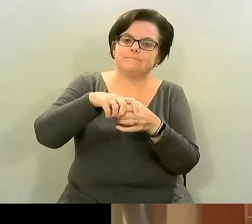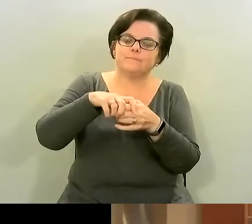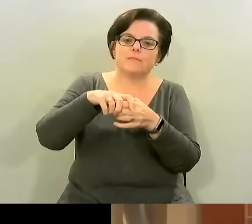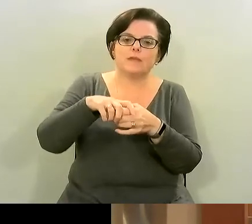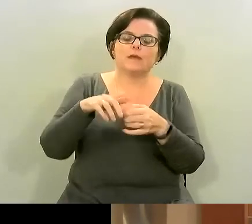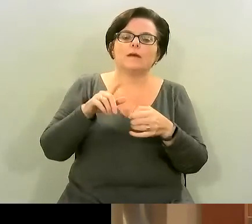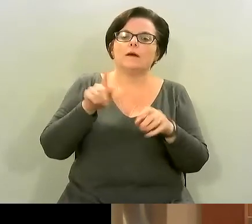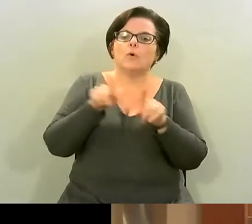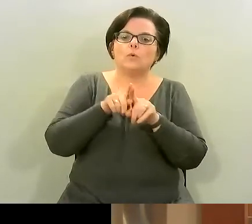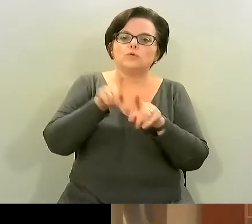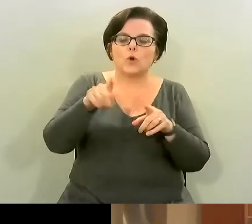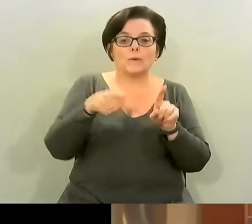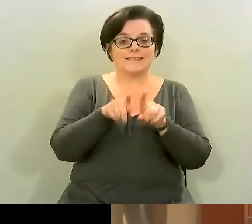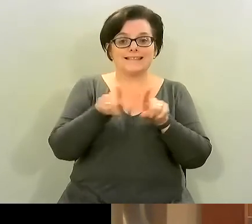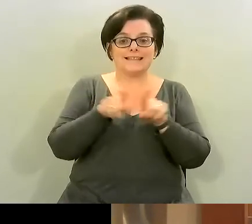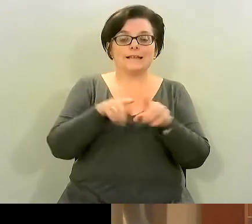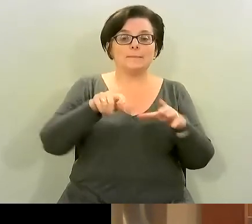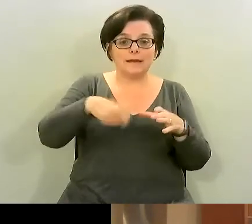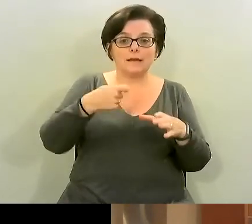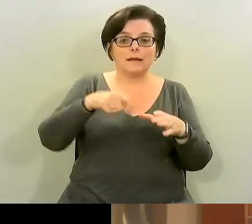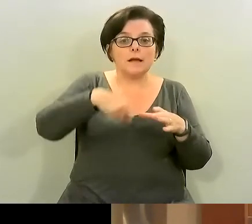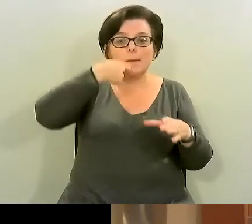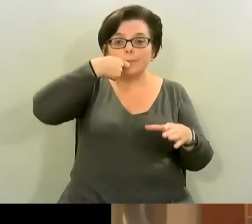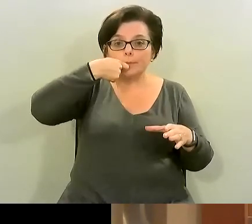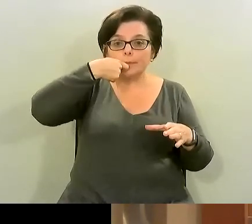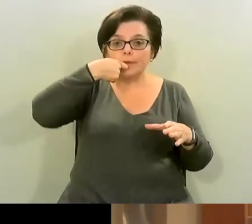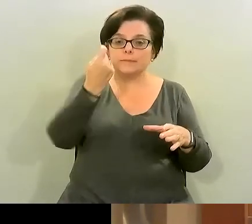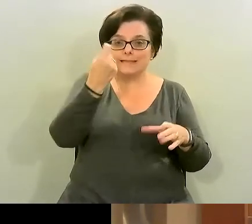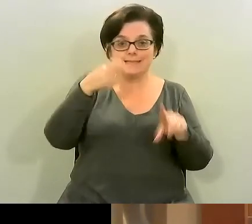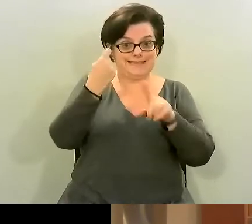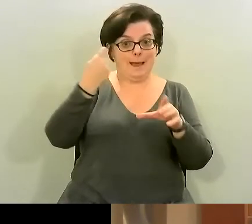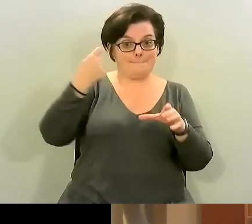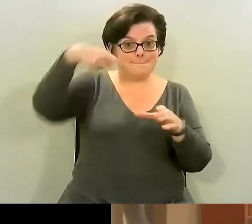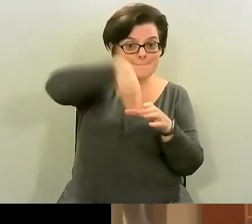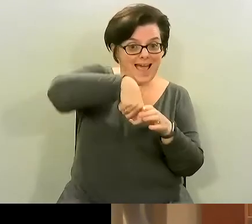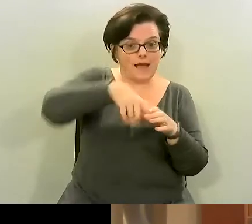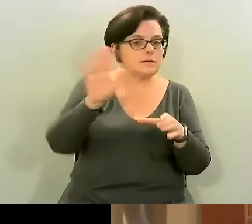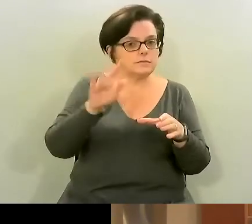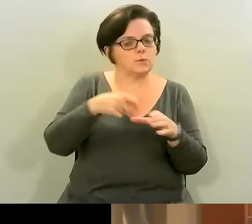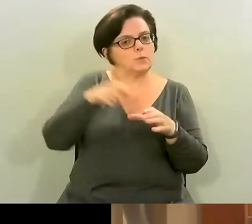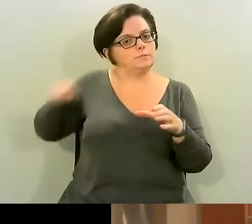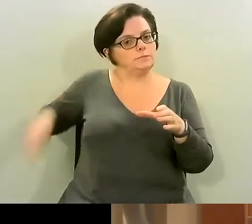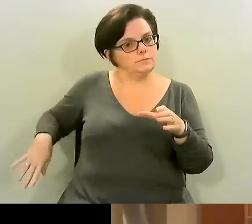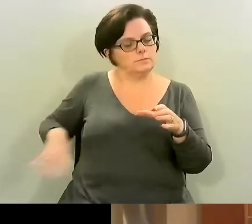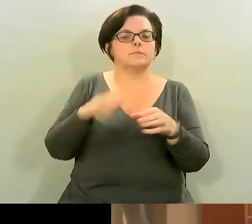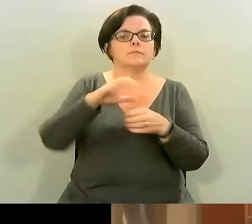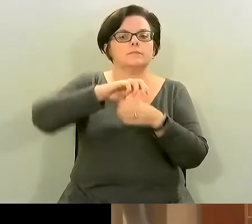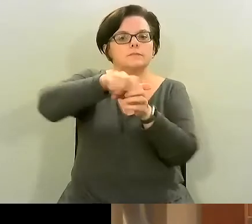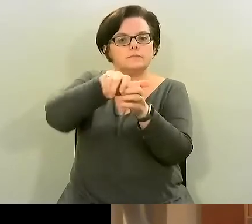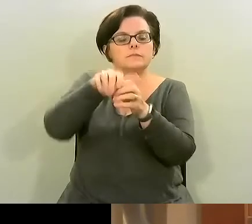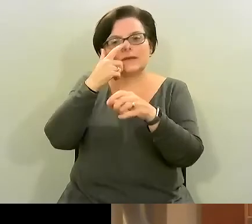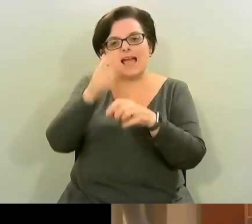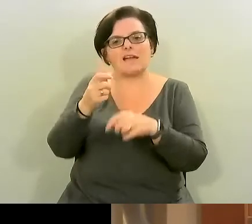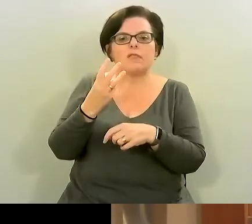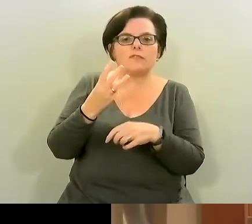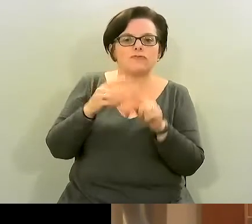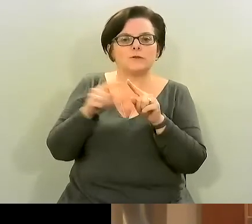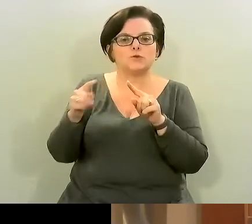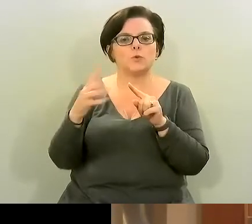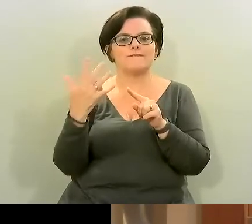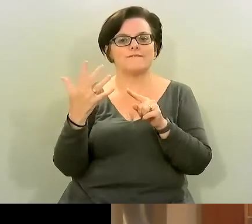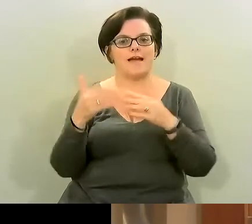use the same spoon or taste it and put the spoon back for obvious reasons but store it in here for about three to five days